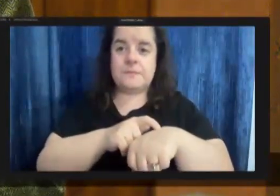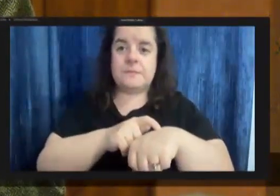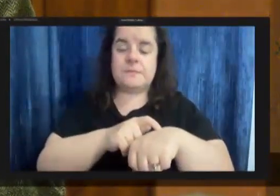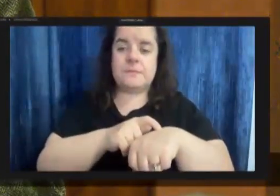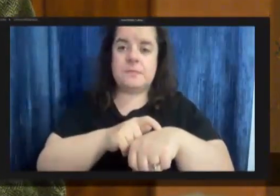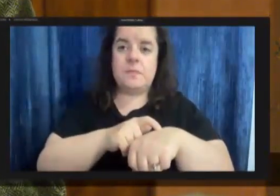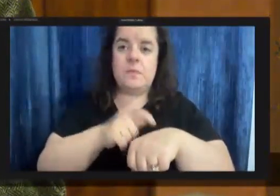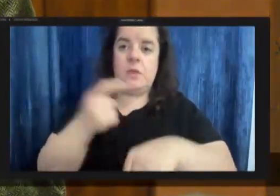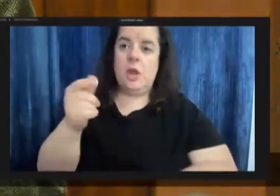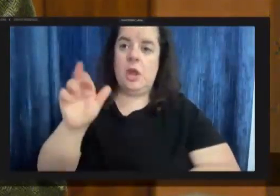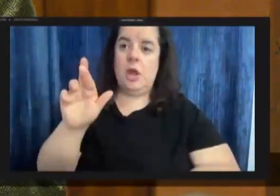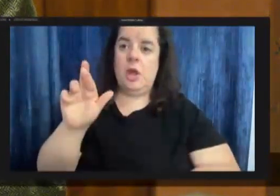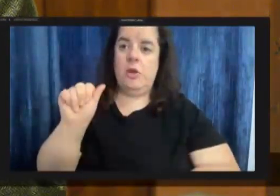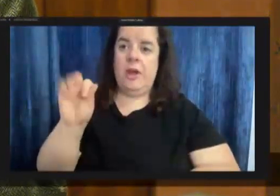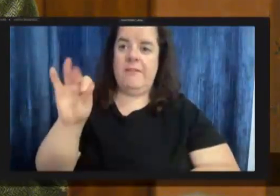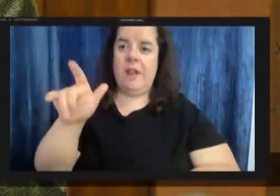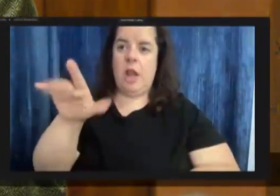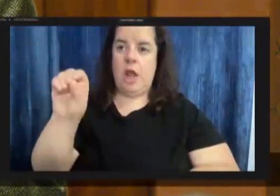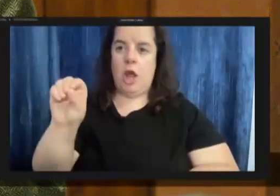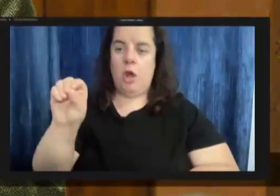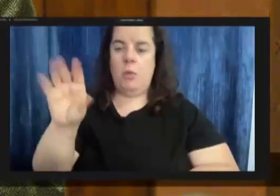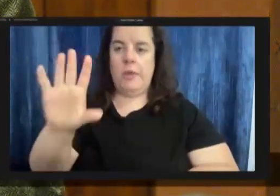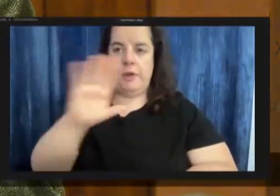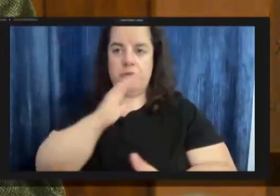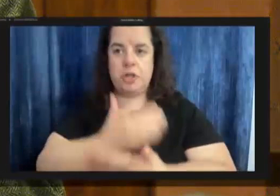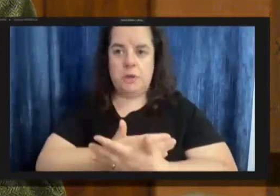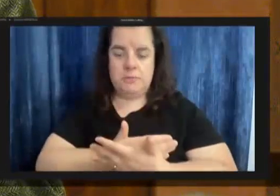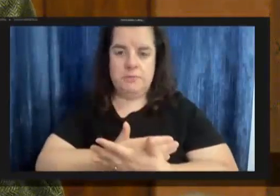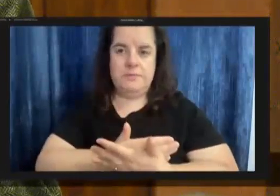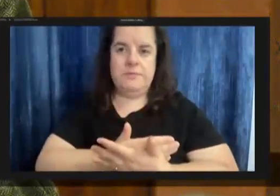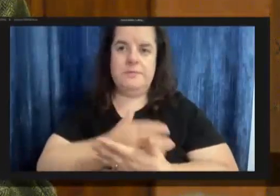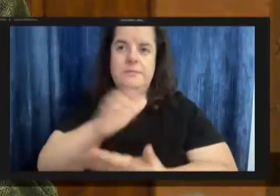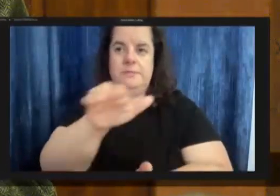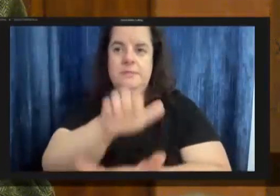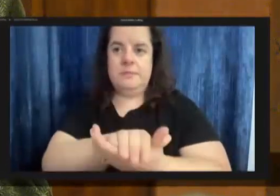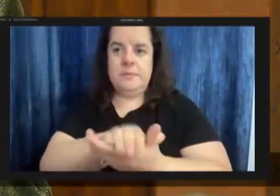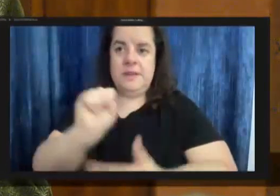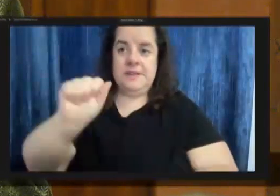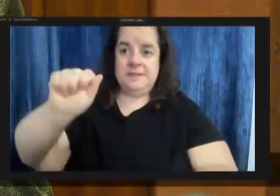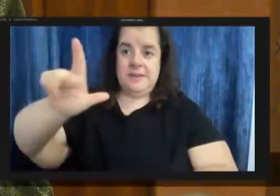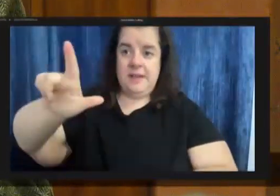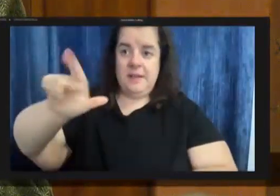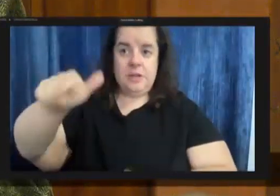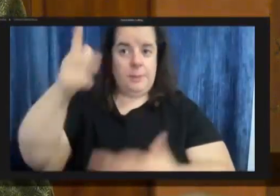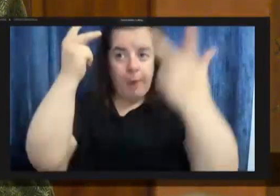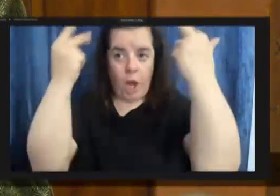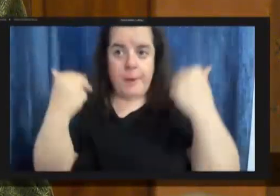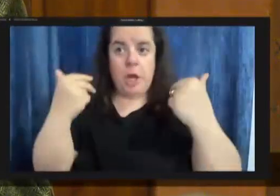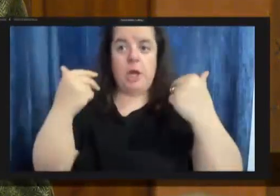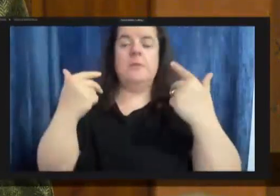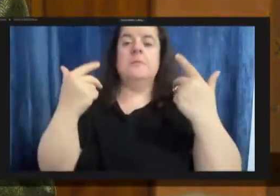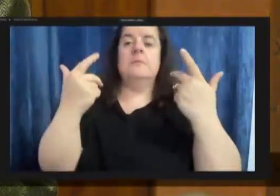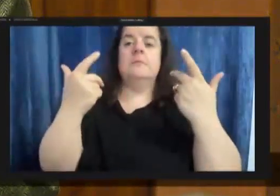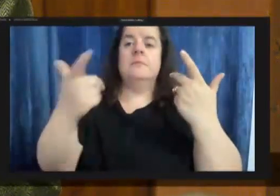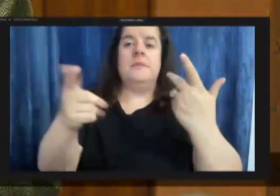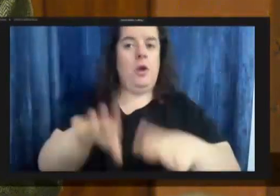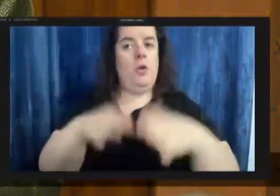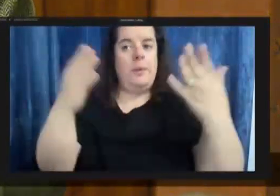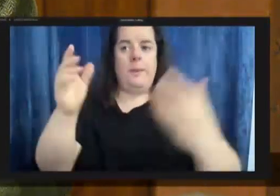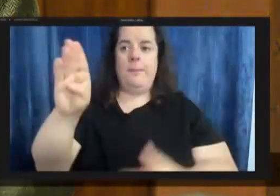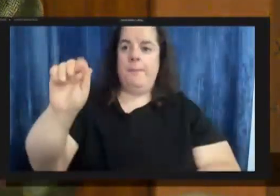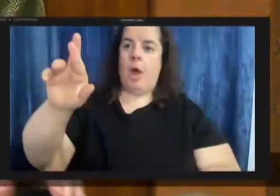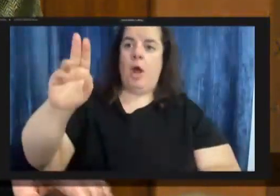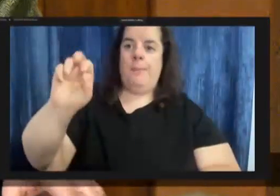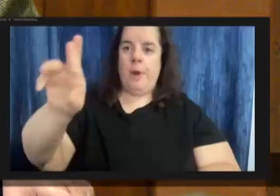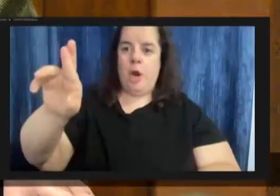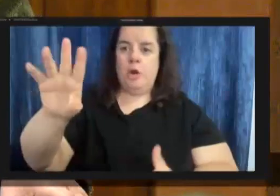garofalo's daughter um married sal who's a barber and so they opened a barber shop in the place